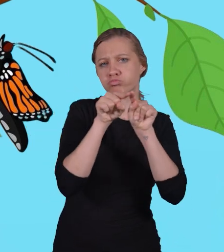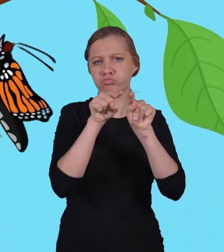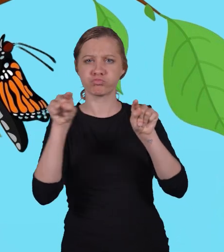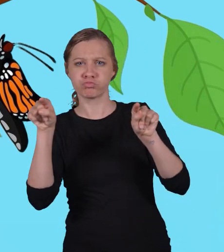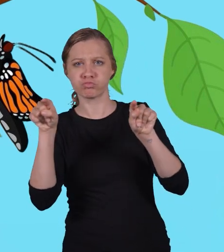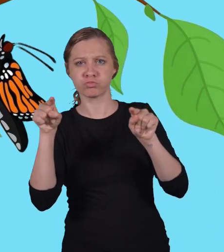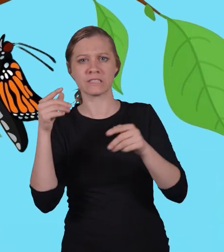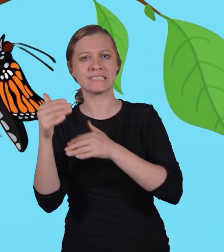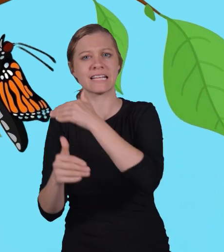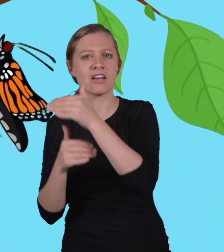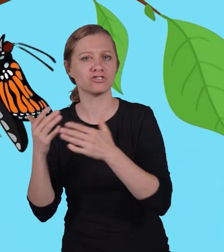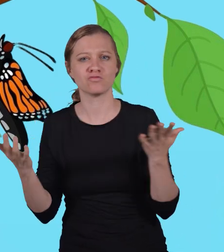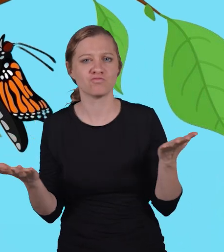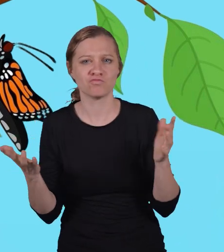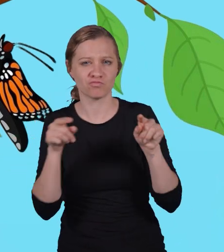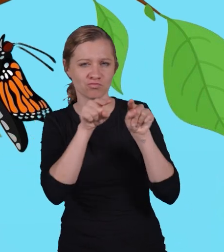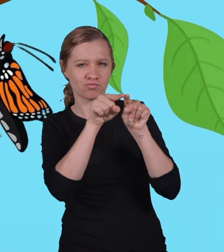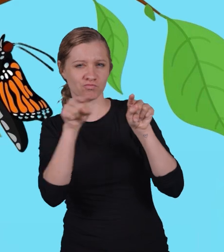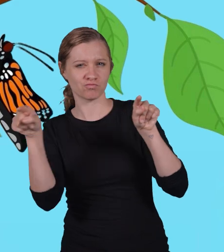blank stage.